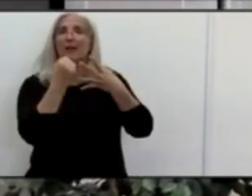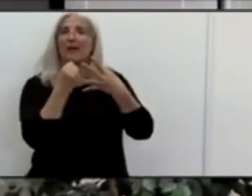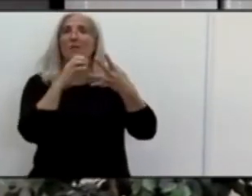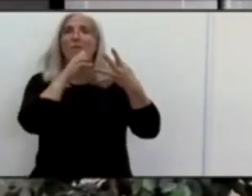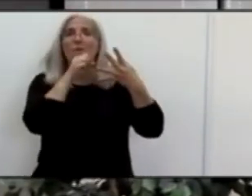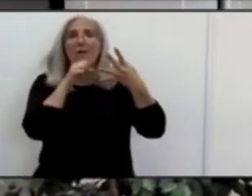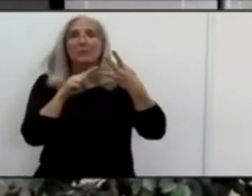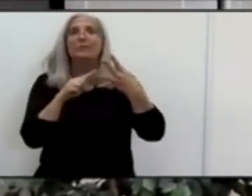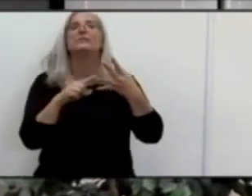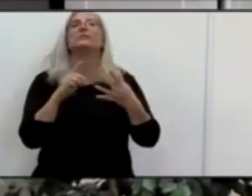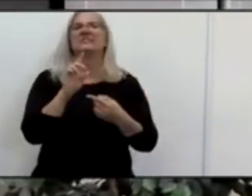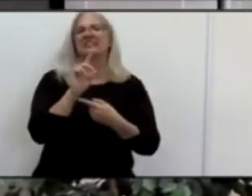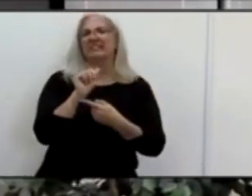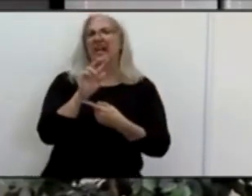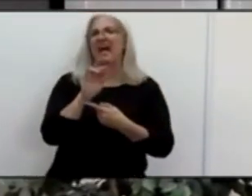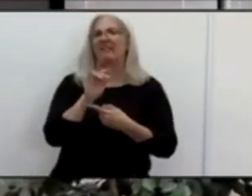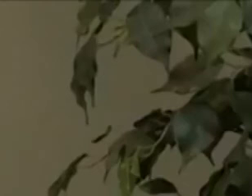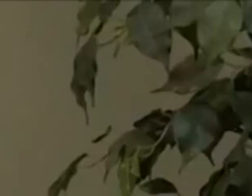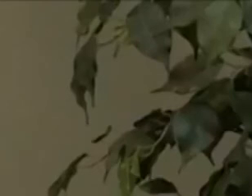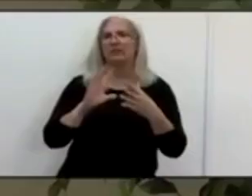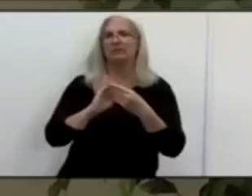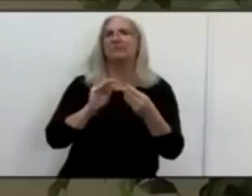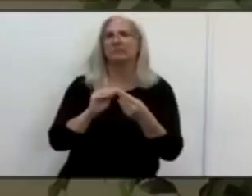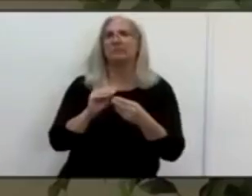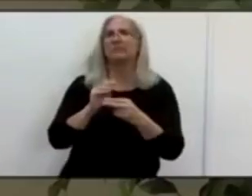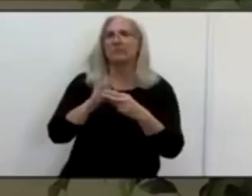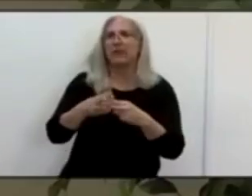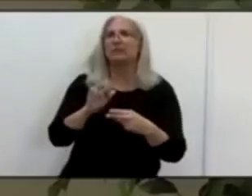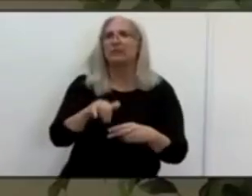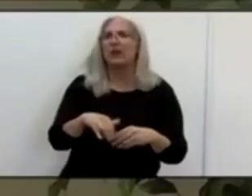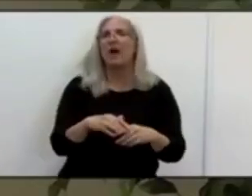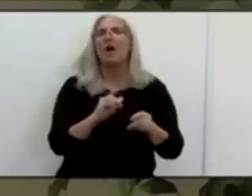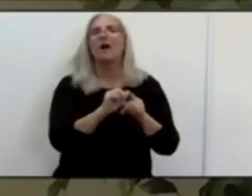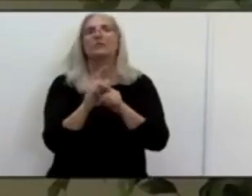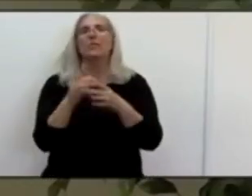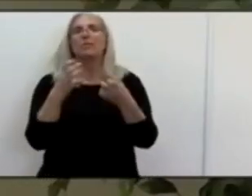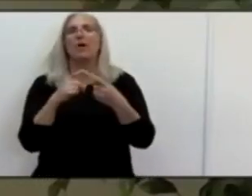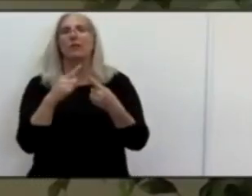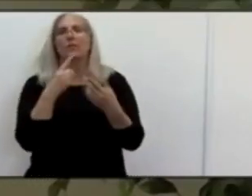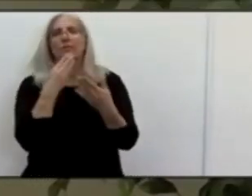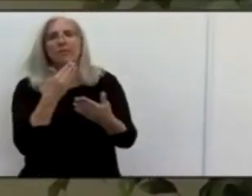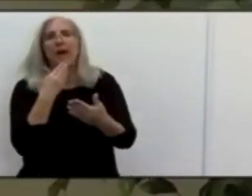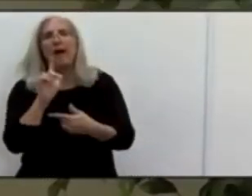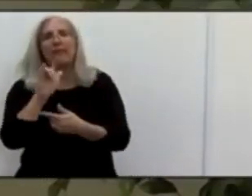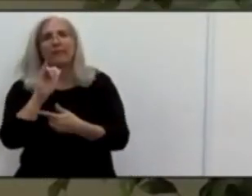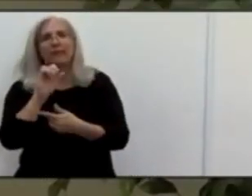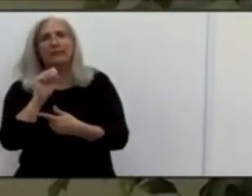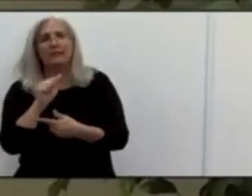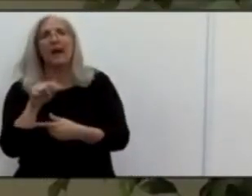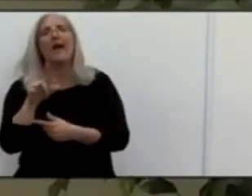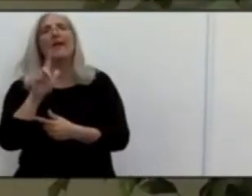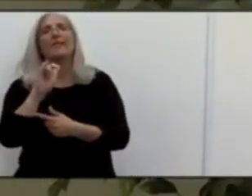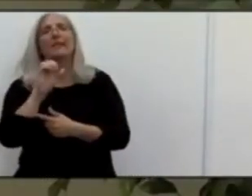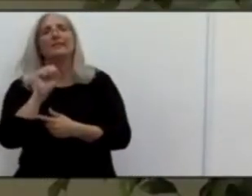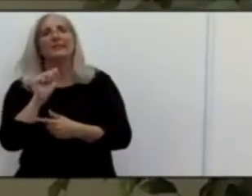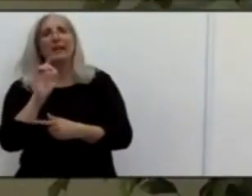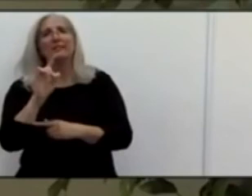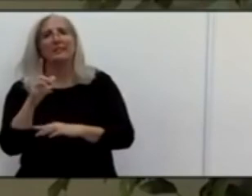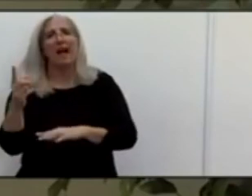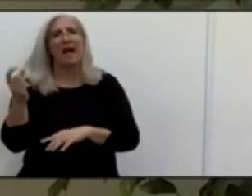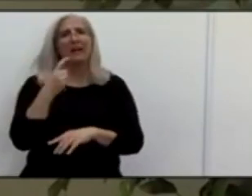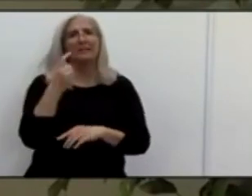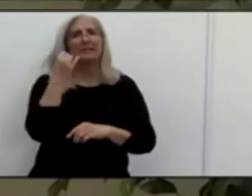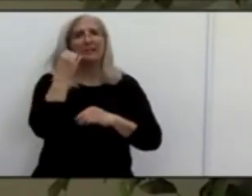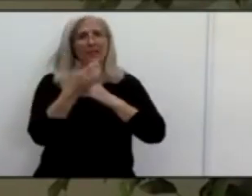There was also, Lisa, you asked about what are the conditions by which the county returns to the purple tier. The two metrics we